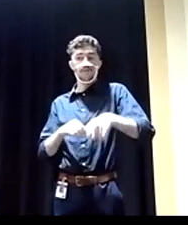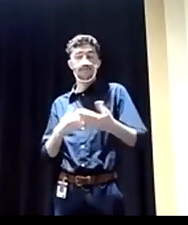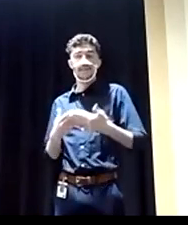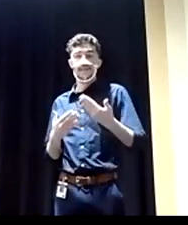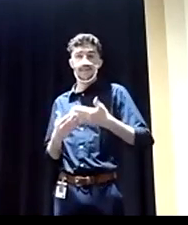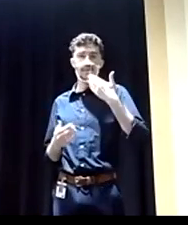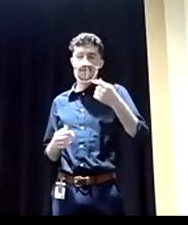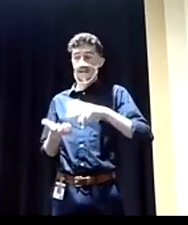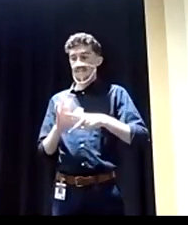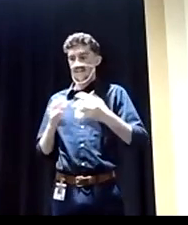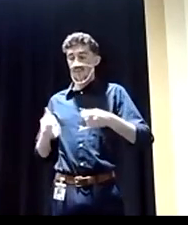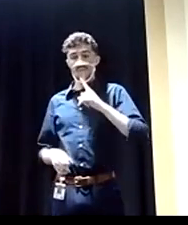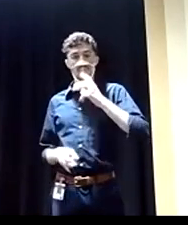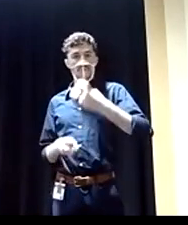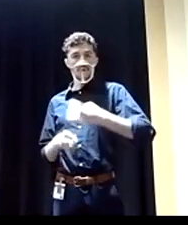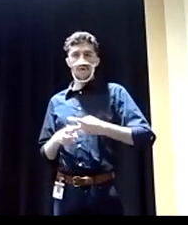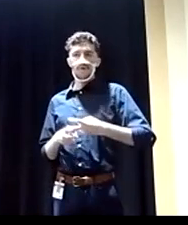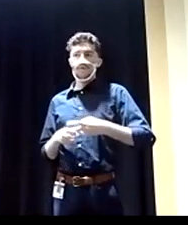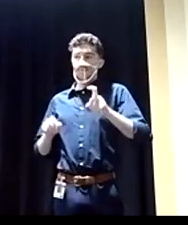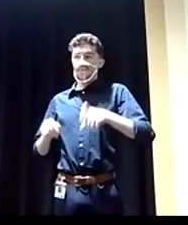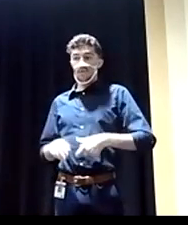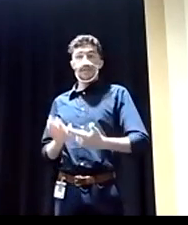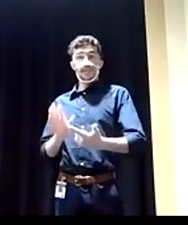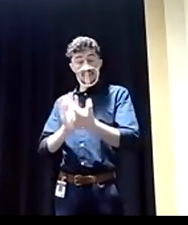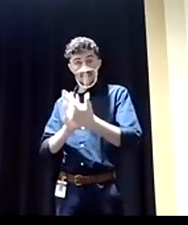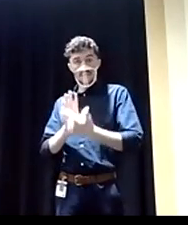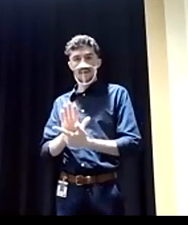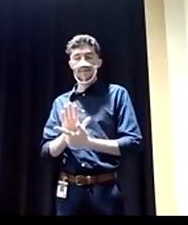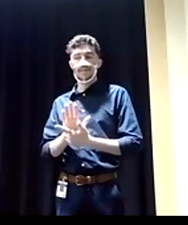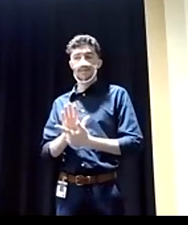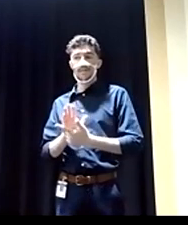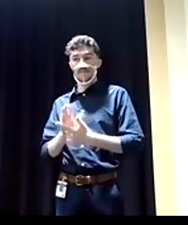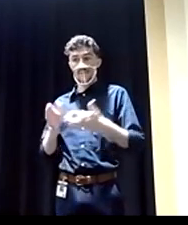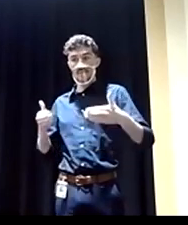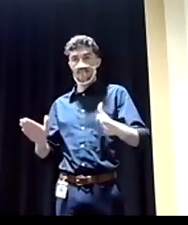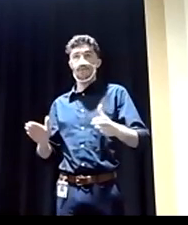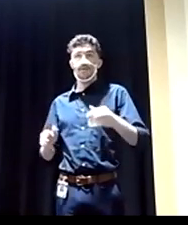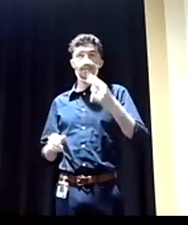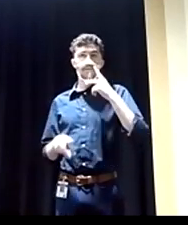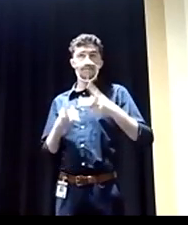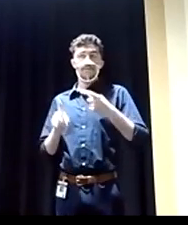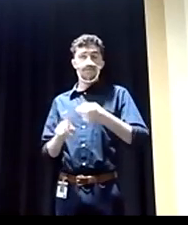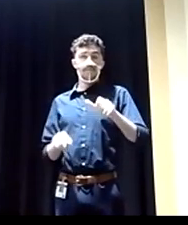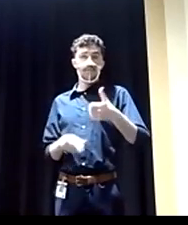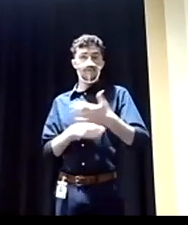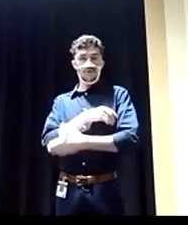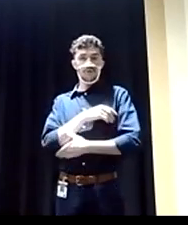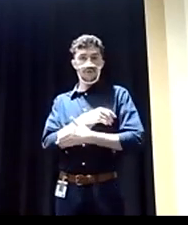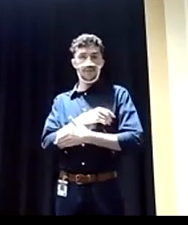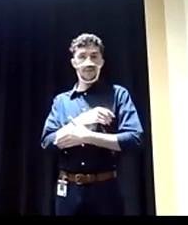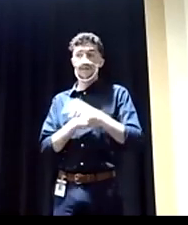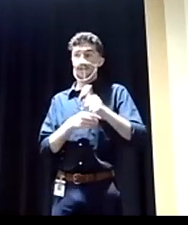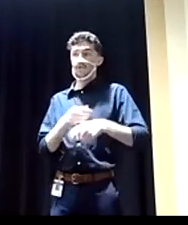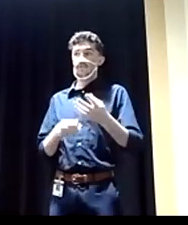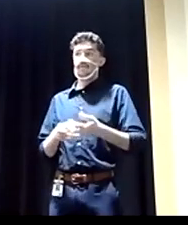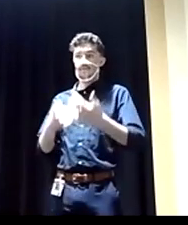priority to legalize all these, all these people from other countries and, you know, get them into